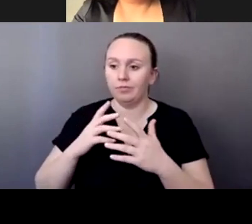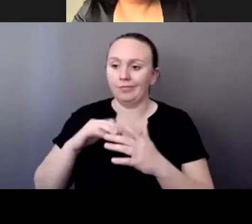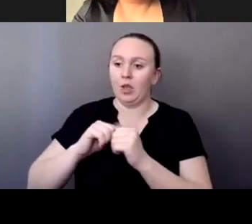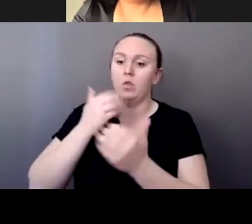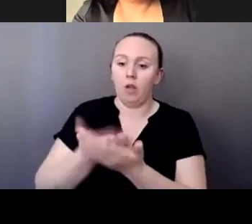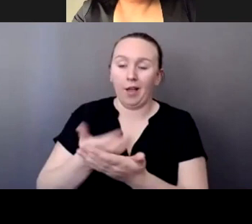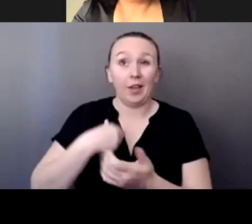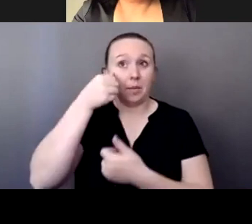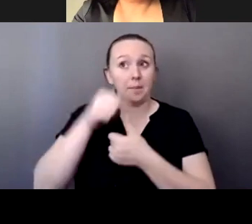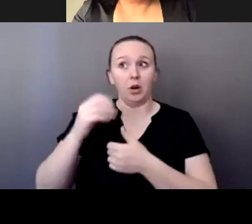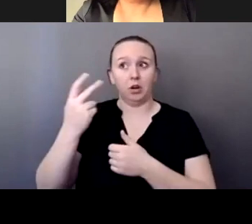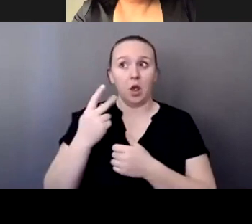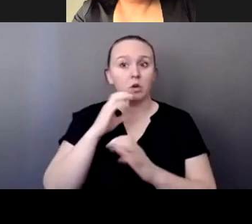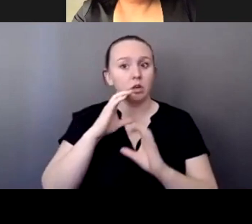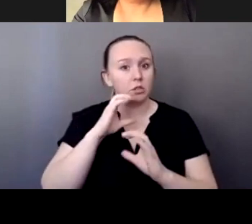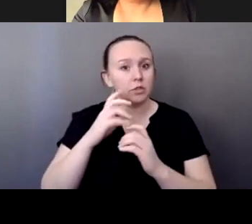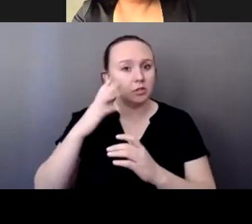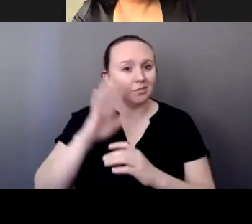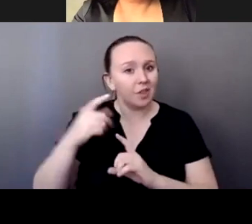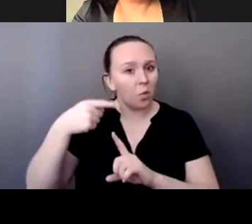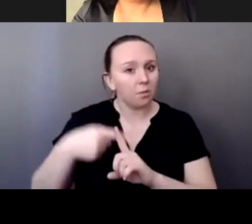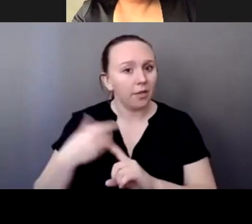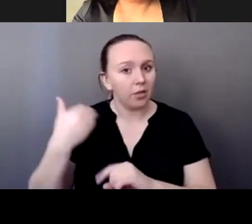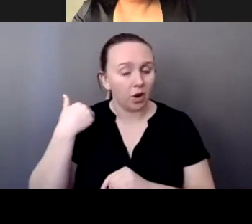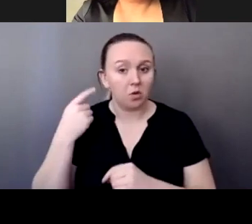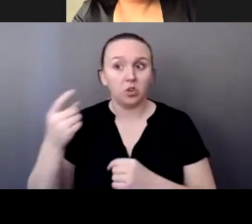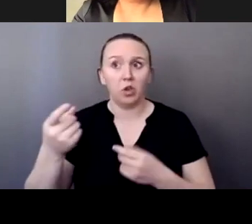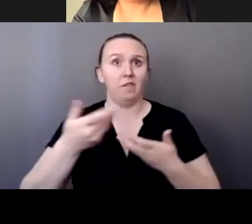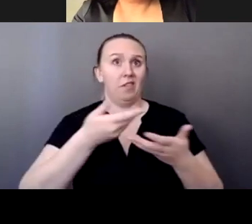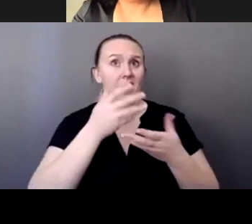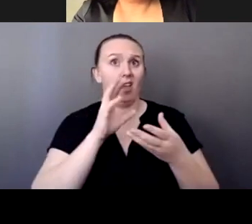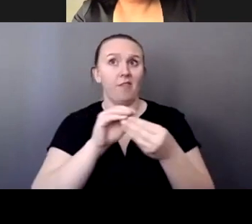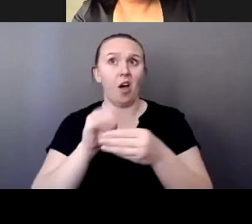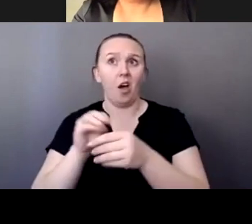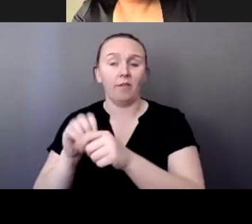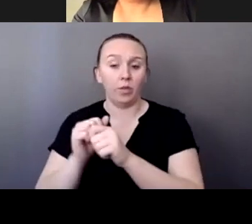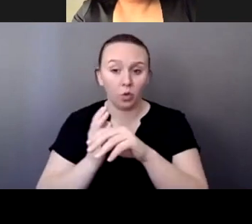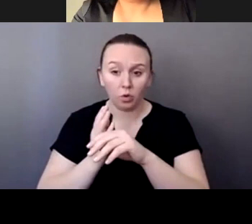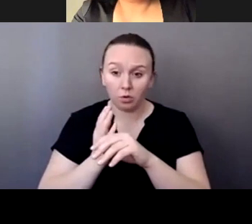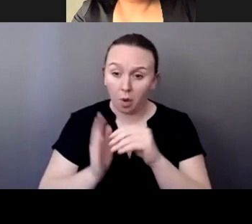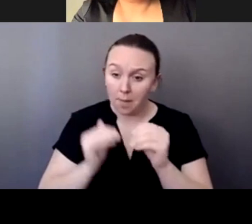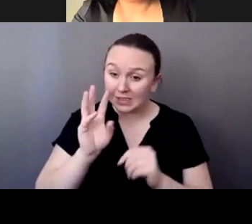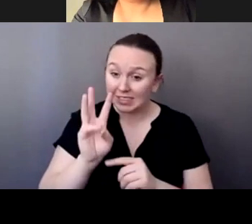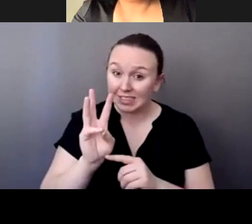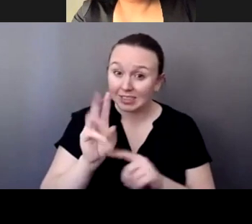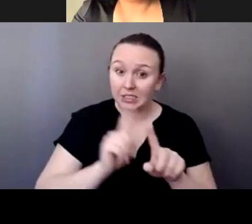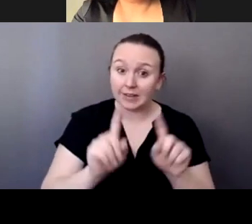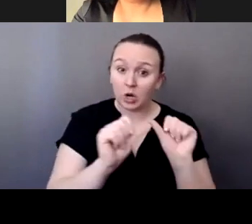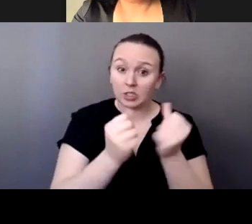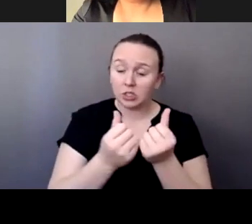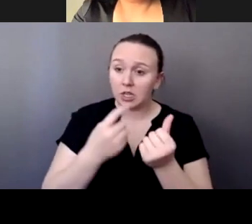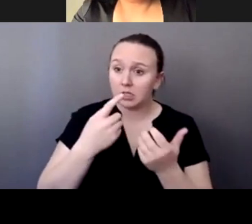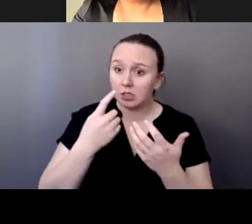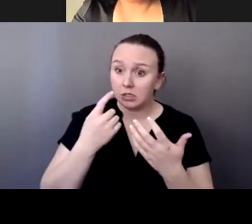month or so ago, you've engaged with nearly six agencies, if I'm not mistaken. Can you talk about that a